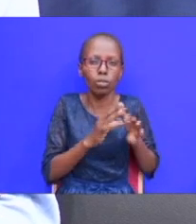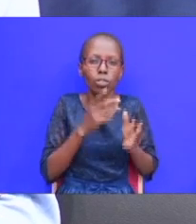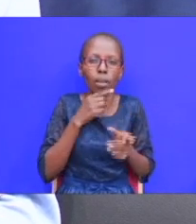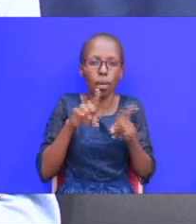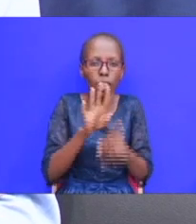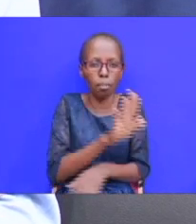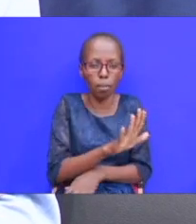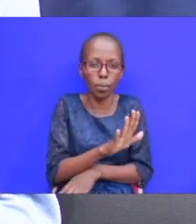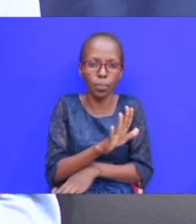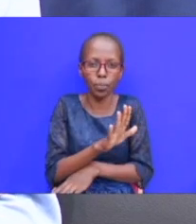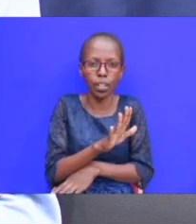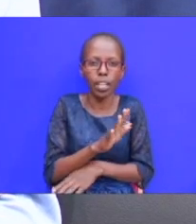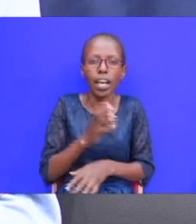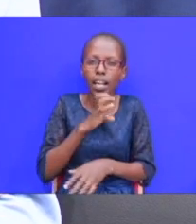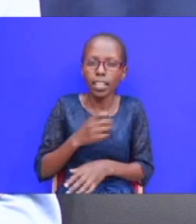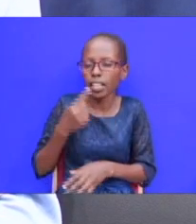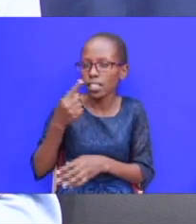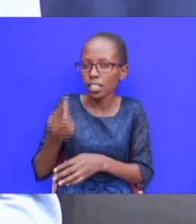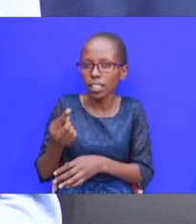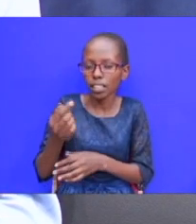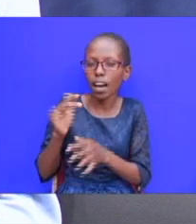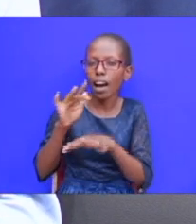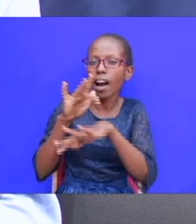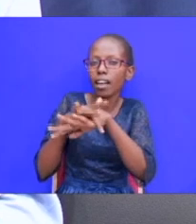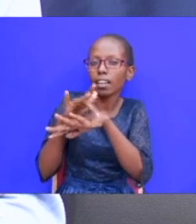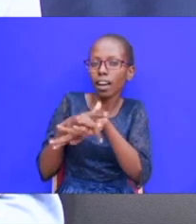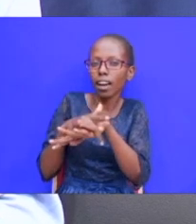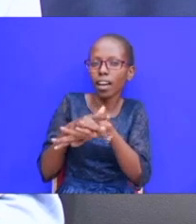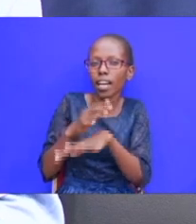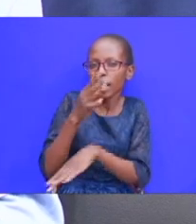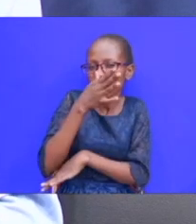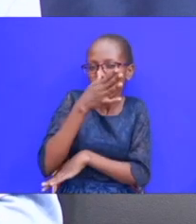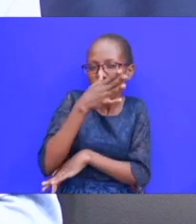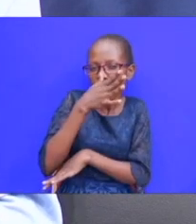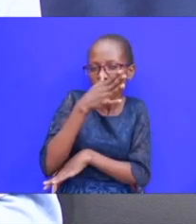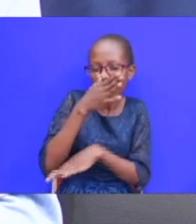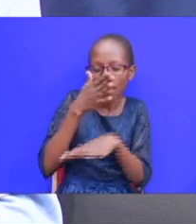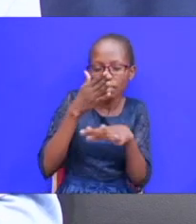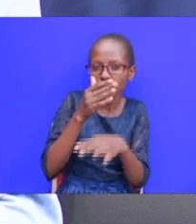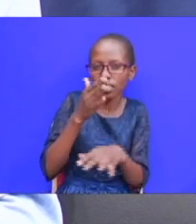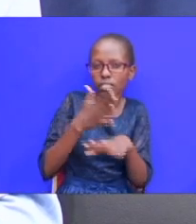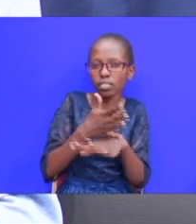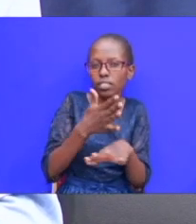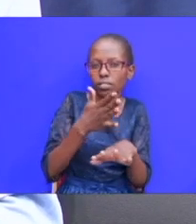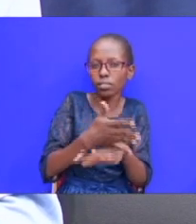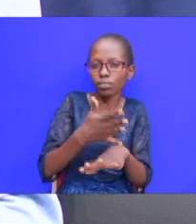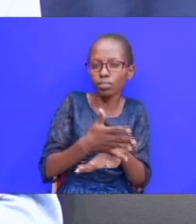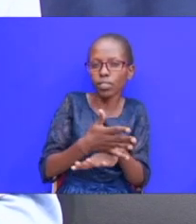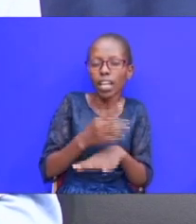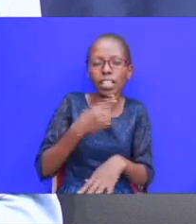elder has said um earlier on he he lied or deceived the father to say that he's eso